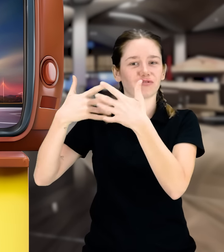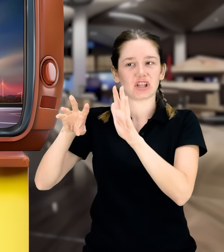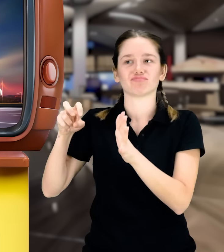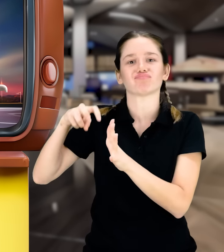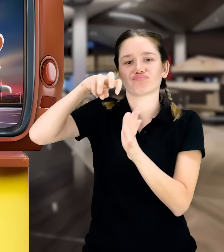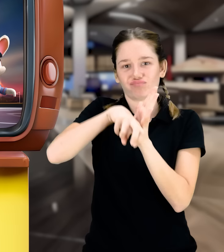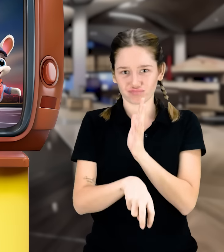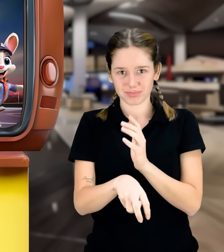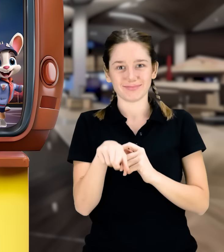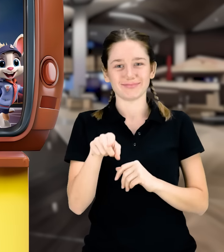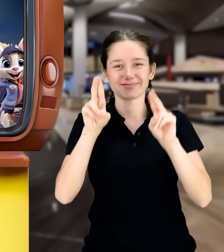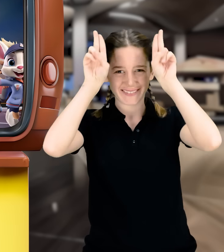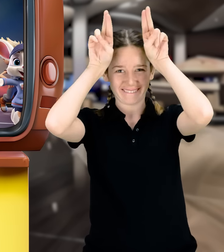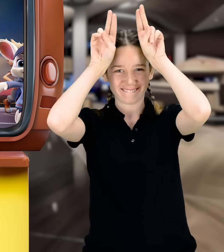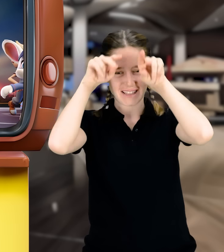the passenger terminal.